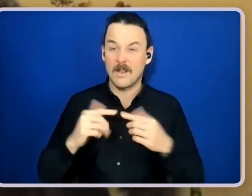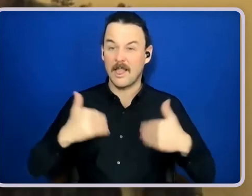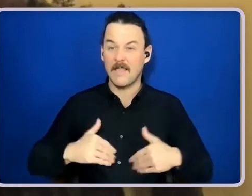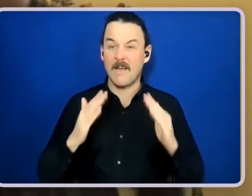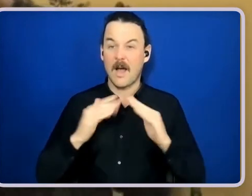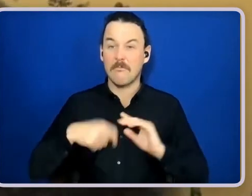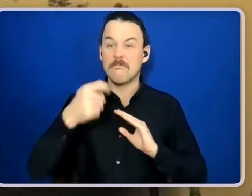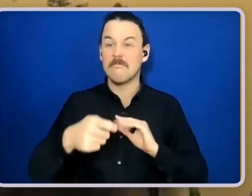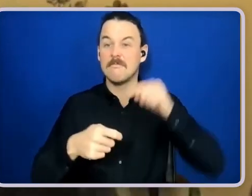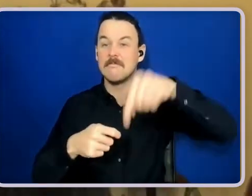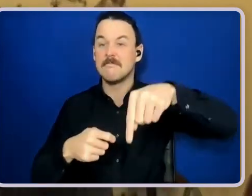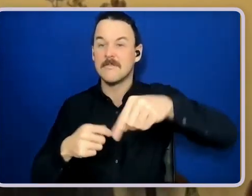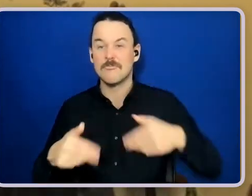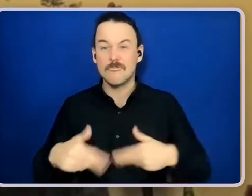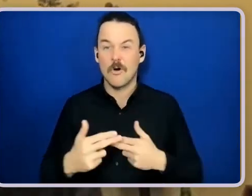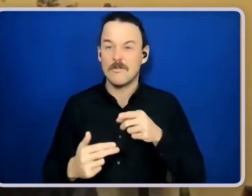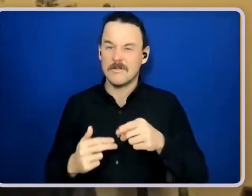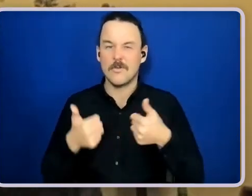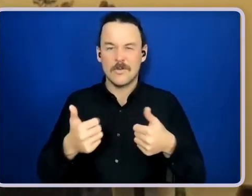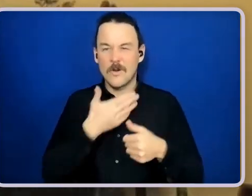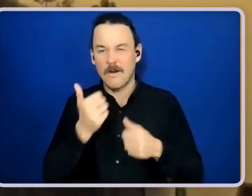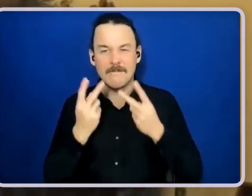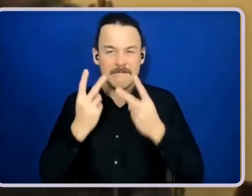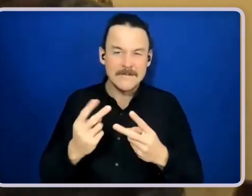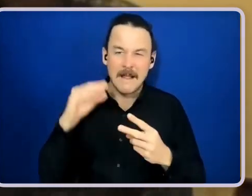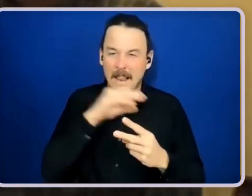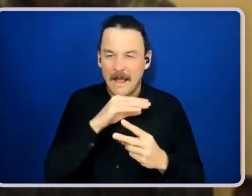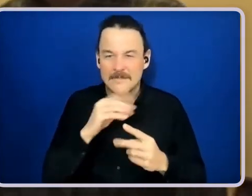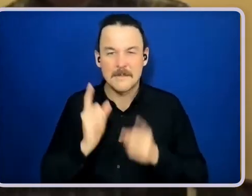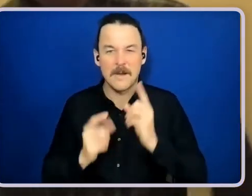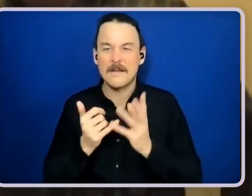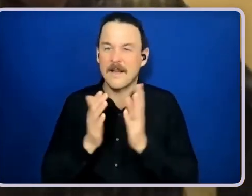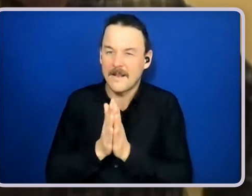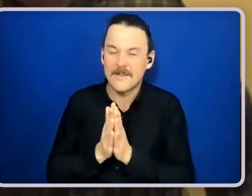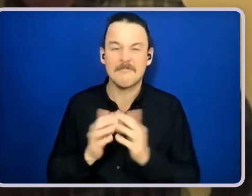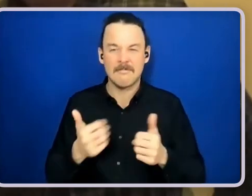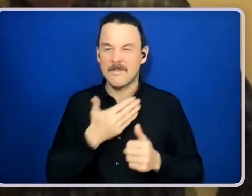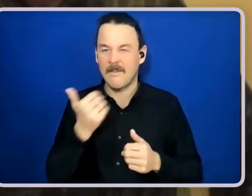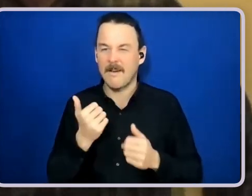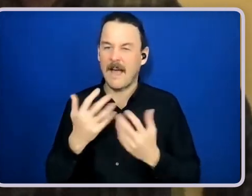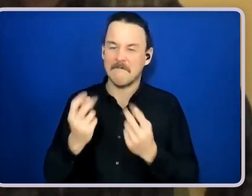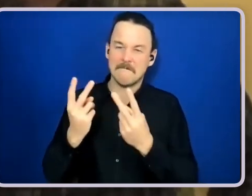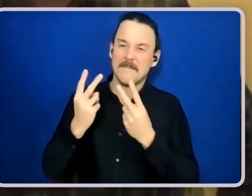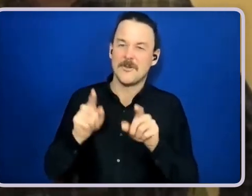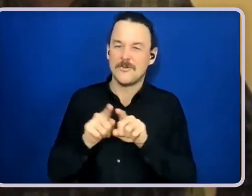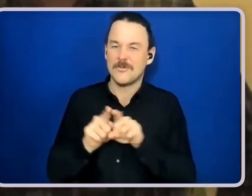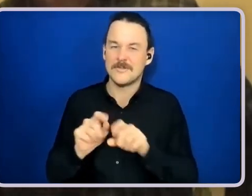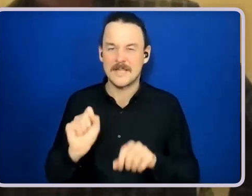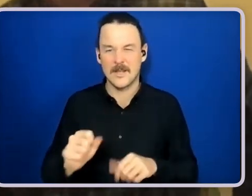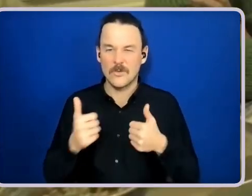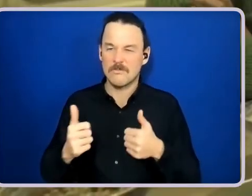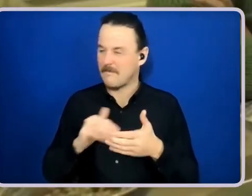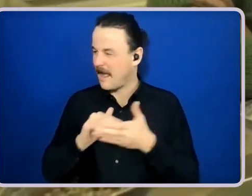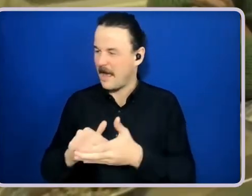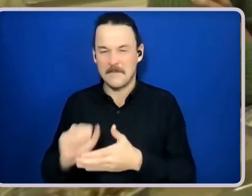catch up with him when he comes for lunch, sometimes on Sundays, which is really cool. And yeah, it's good to help out in whatever way we